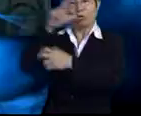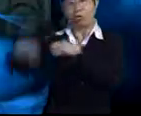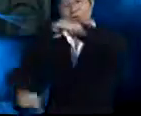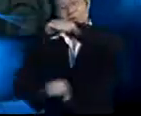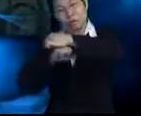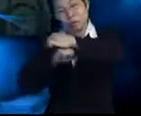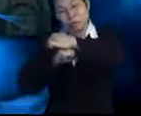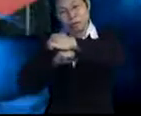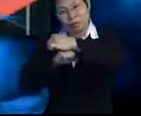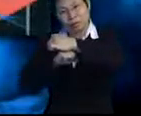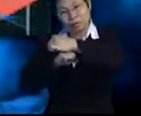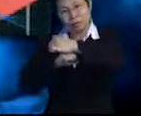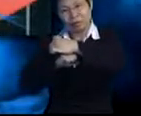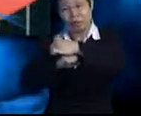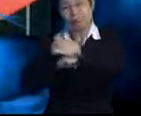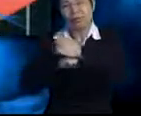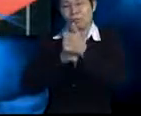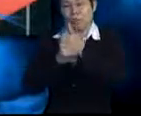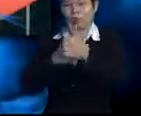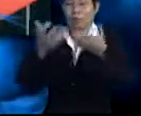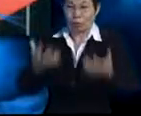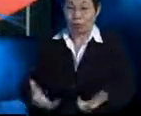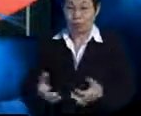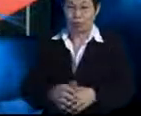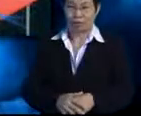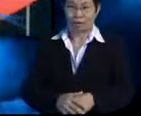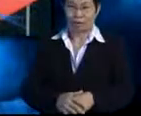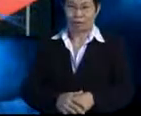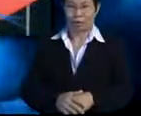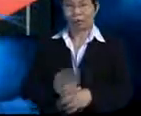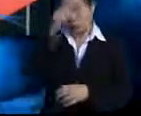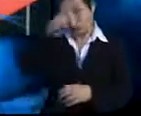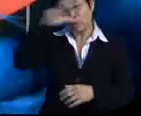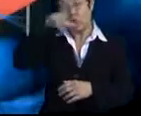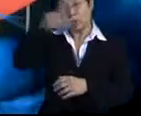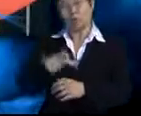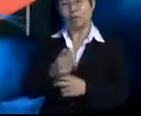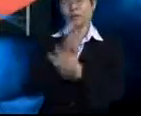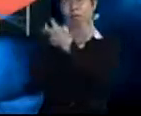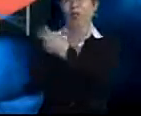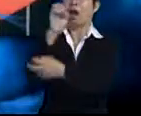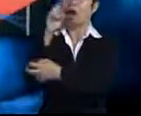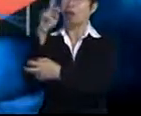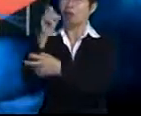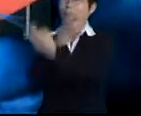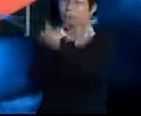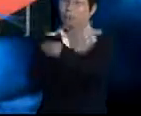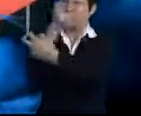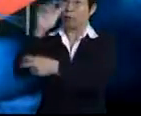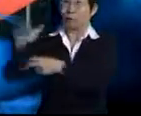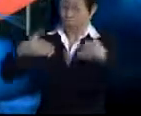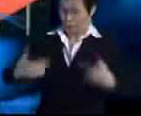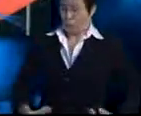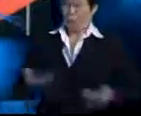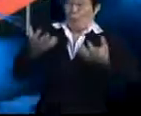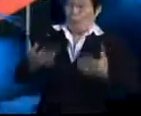support all of their weight. Whales do not need large endoskeleton because their